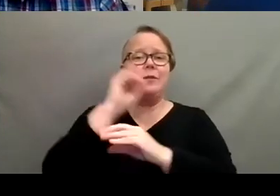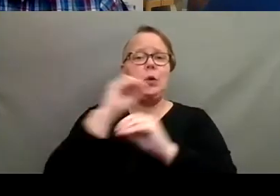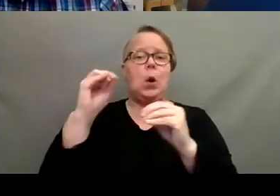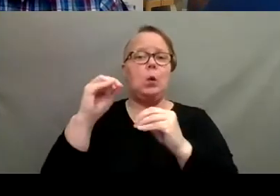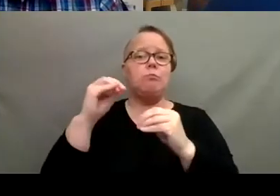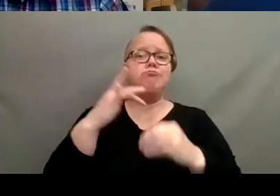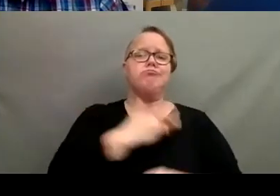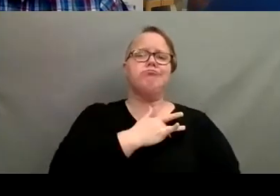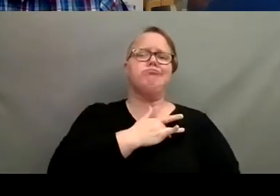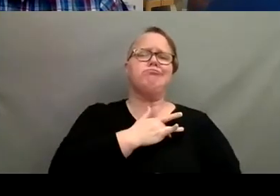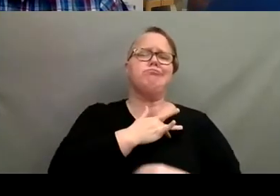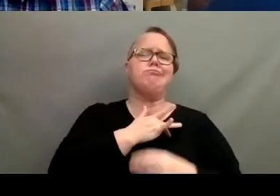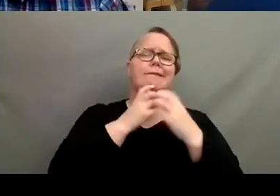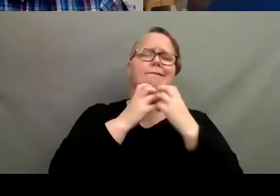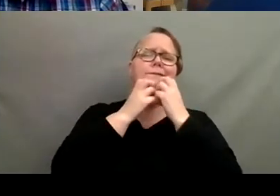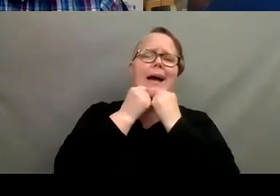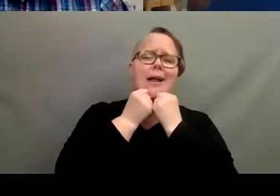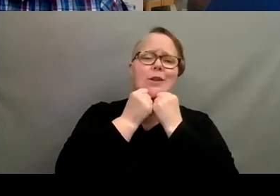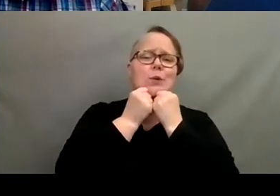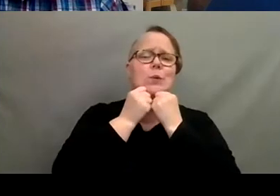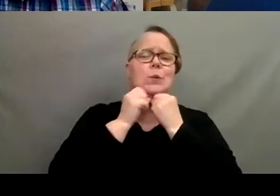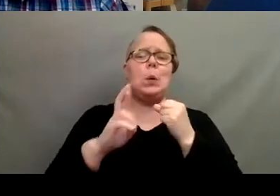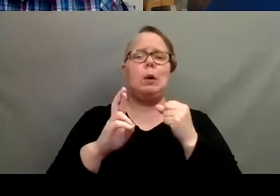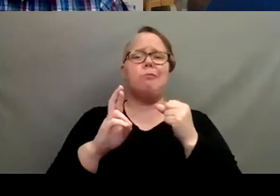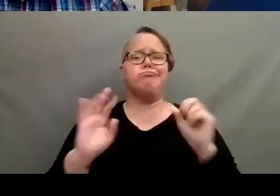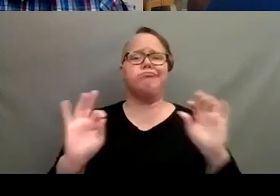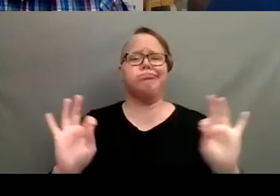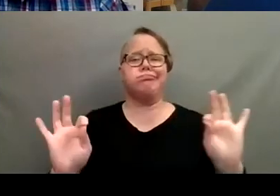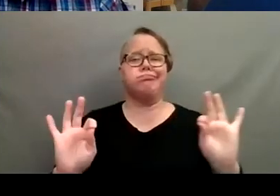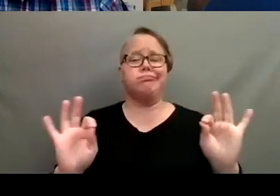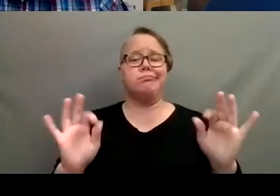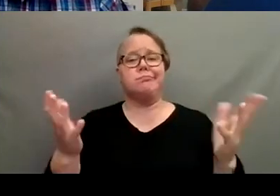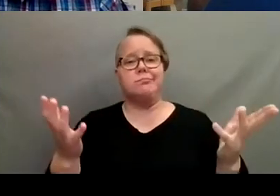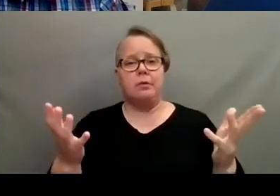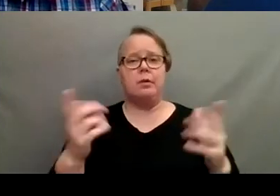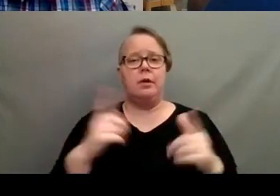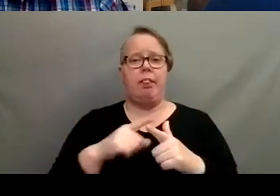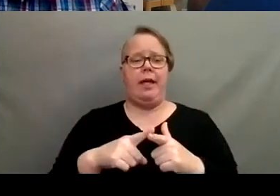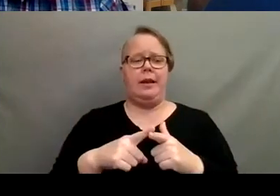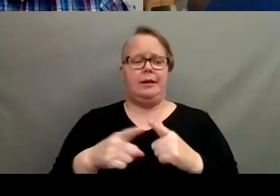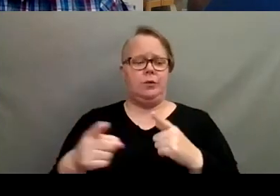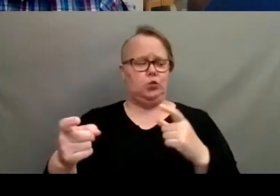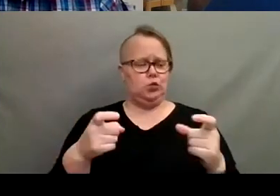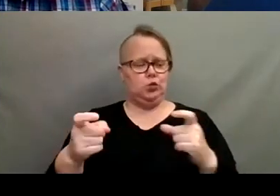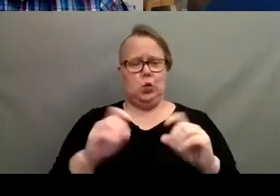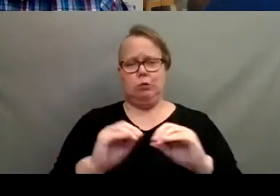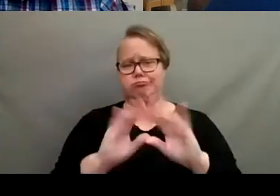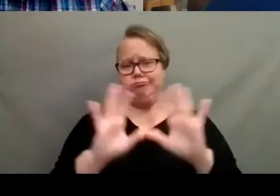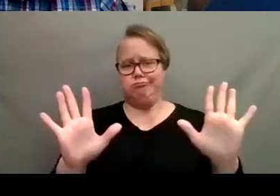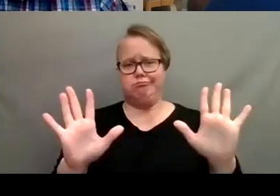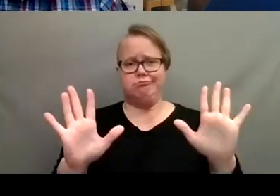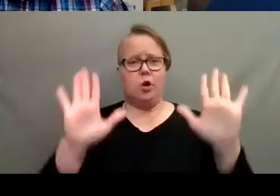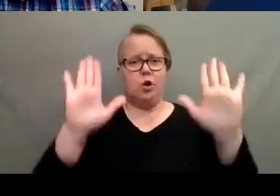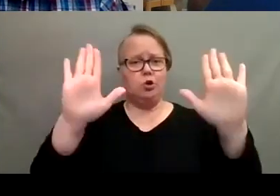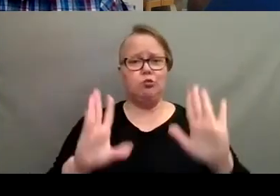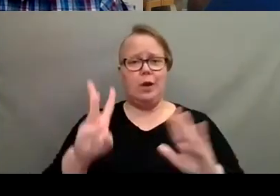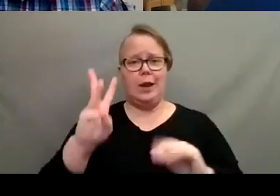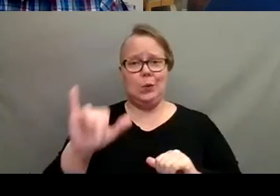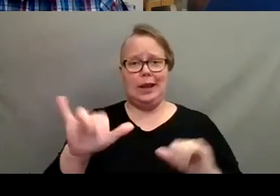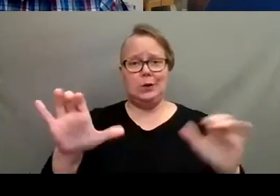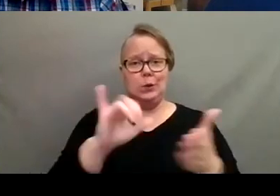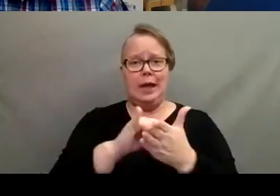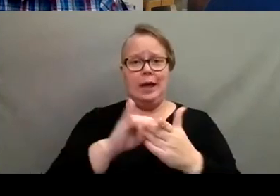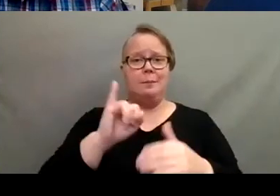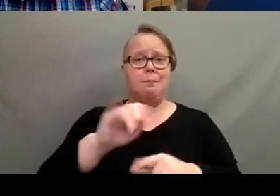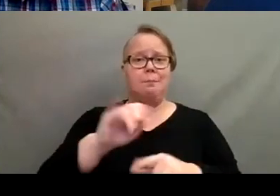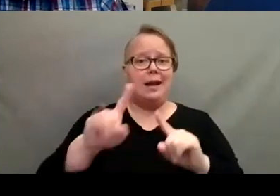if it doesn't have a lot of, uh, value to you, um, controls obviously are, are, are a great way to do it. But if you've tried